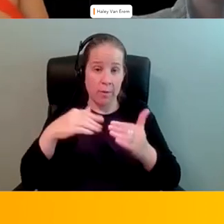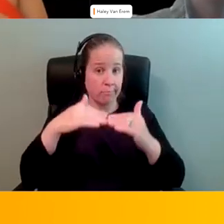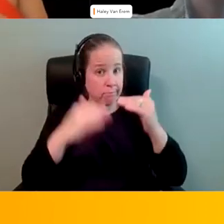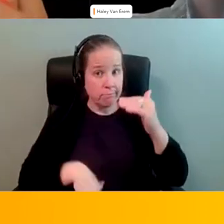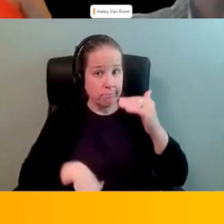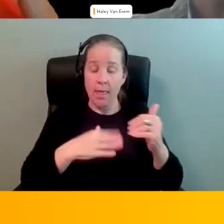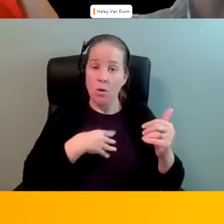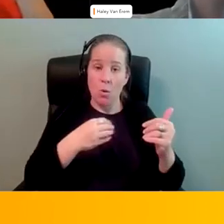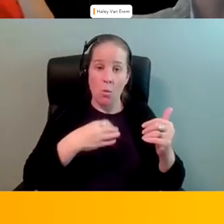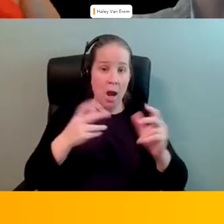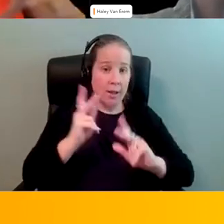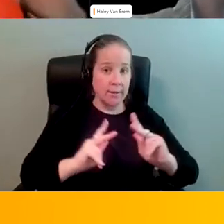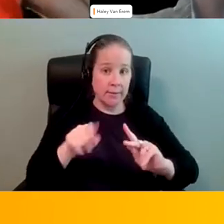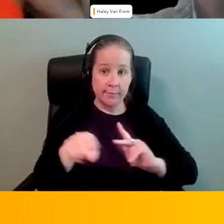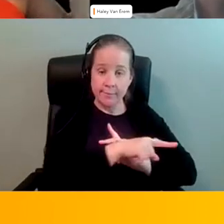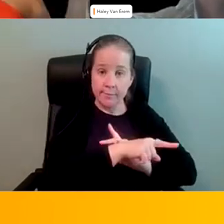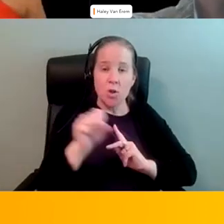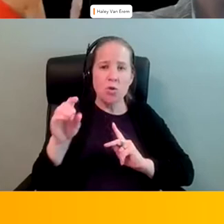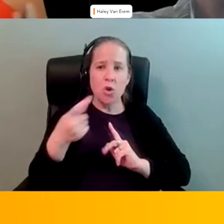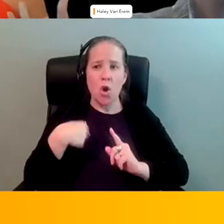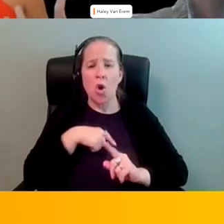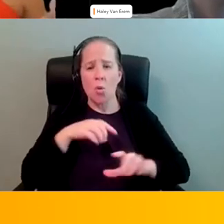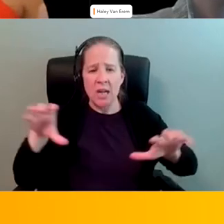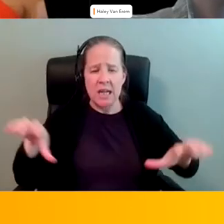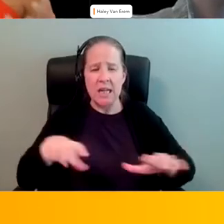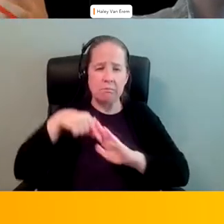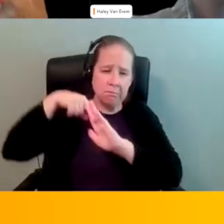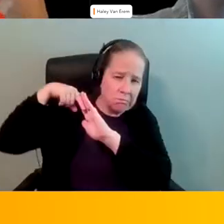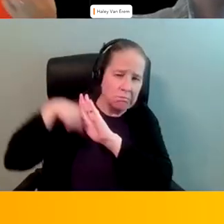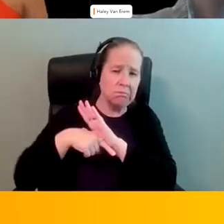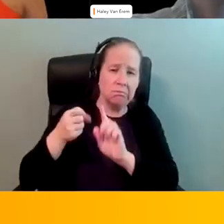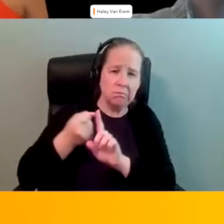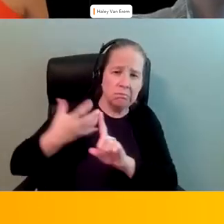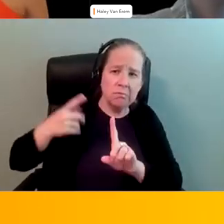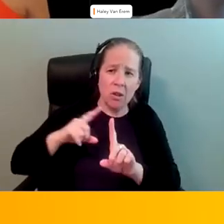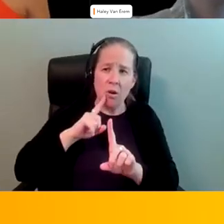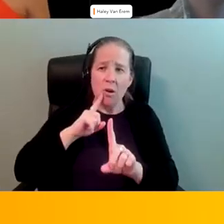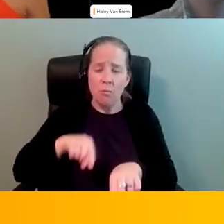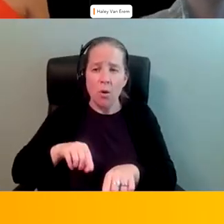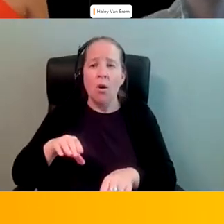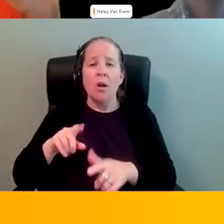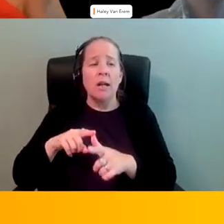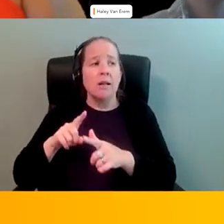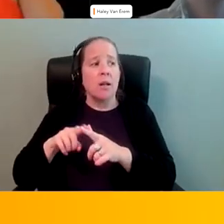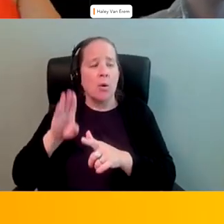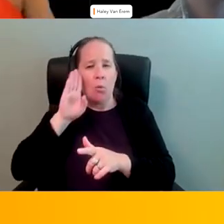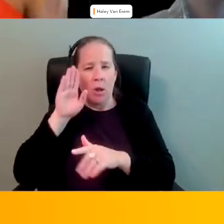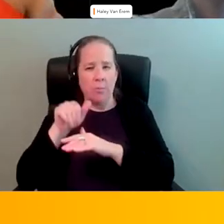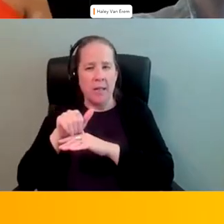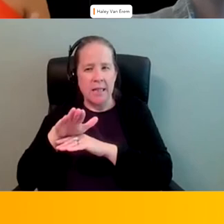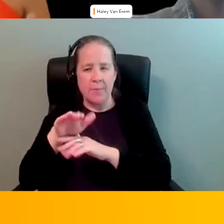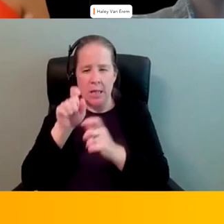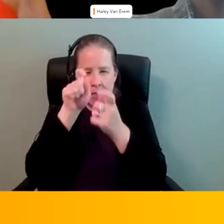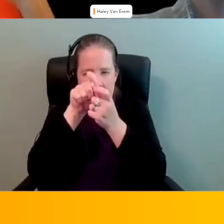white counterparts uh so we did a very thorough report it's getting ready to be submitted uh detailing